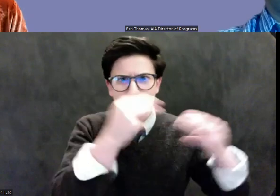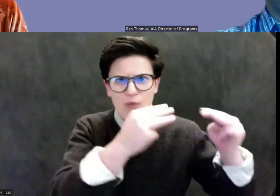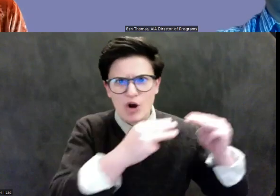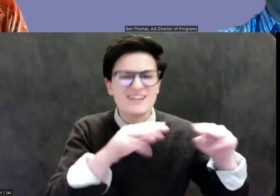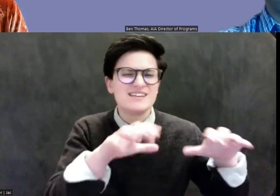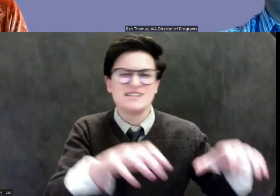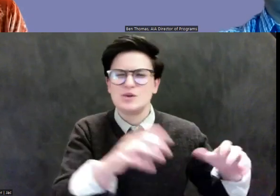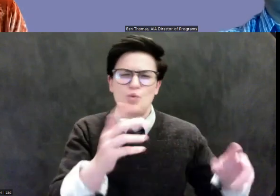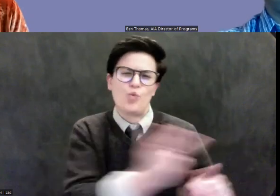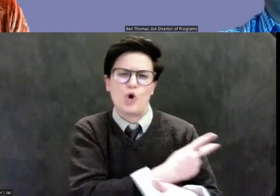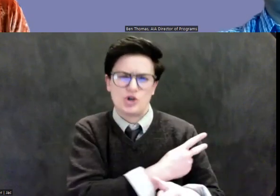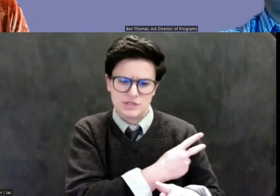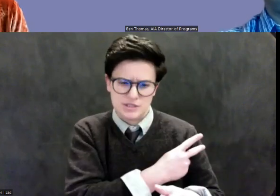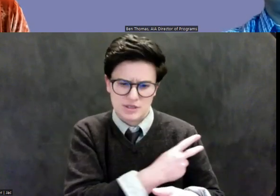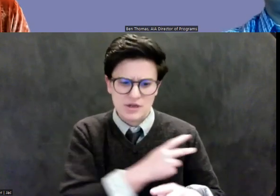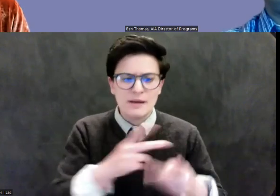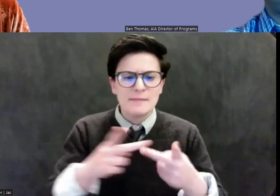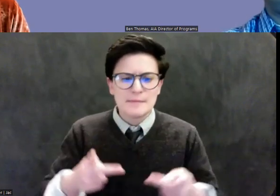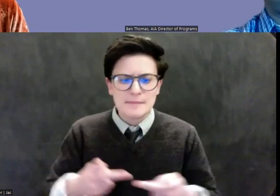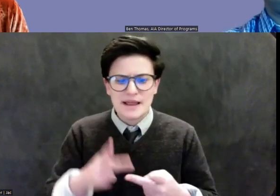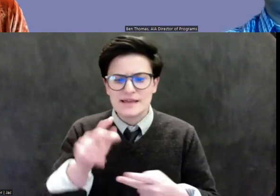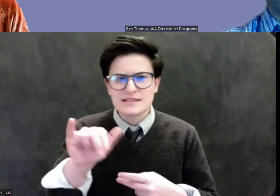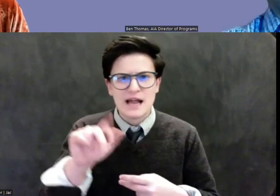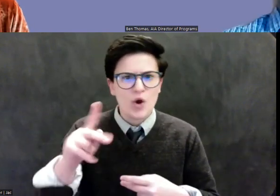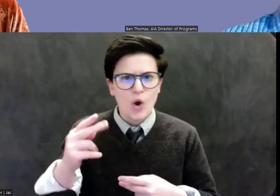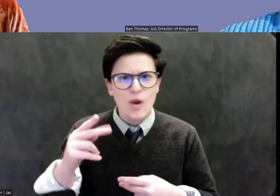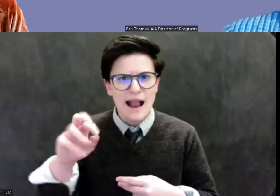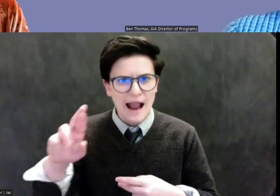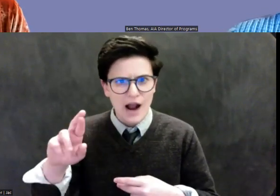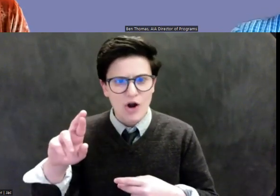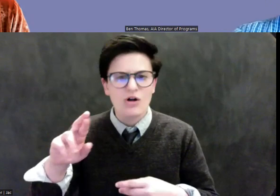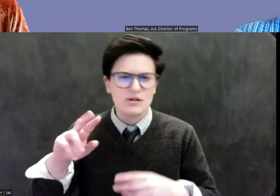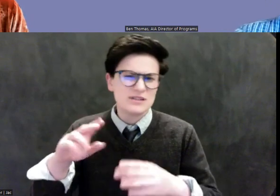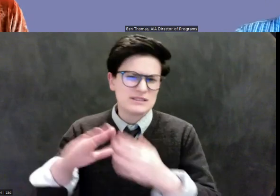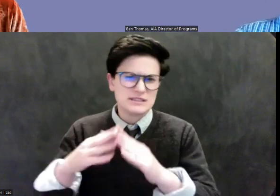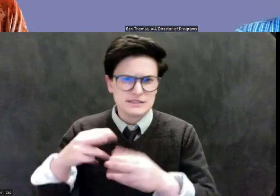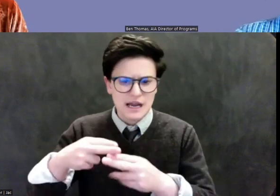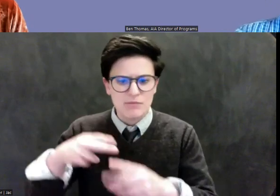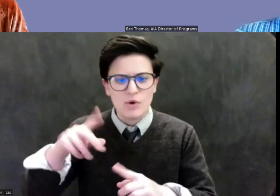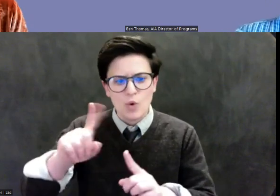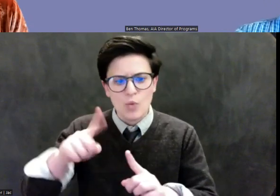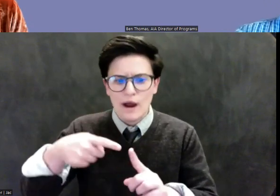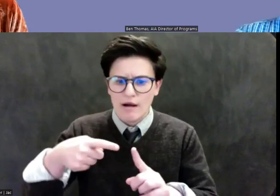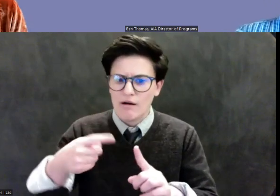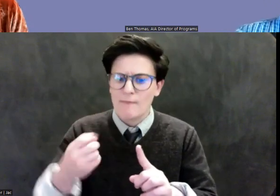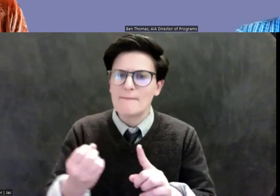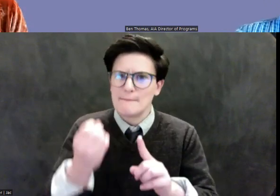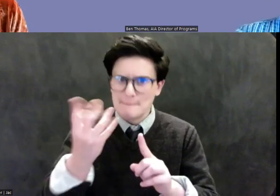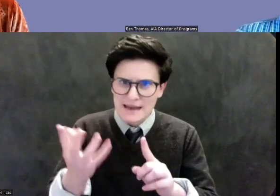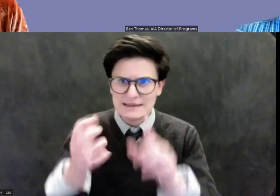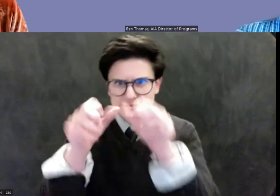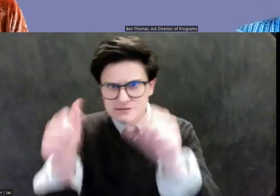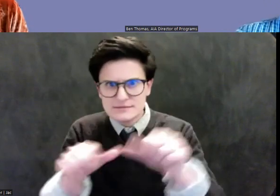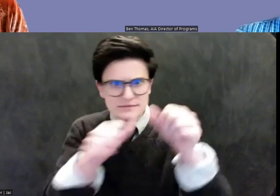sites like cocare from where many of the figures, uh, Latchford looted from which they came. I mean, they, they've